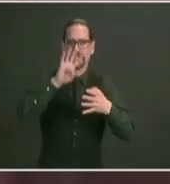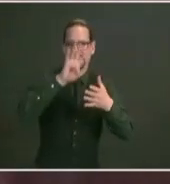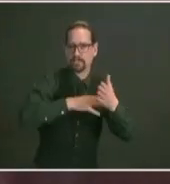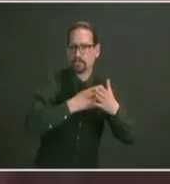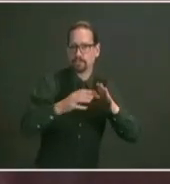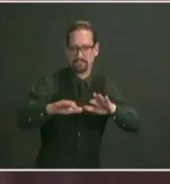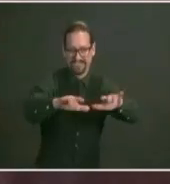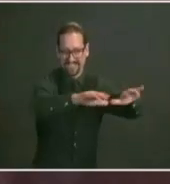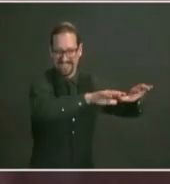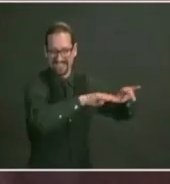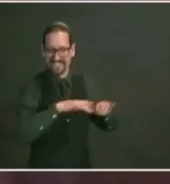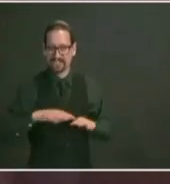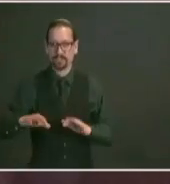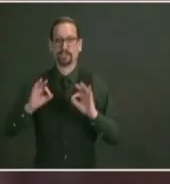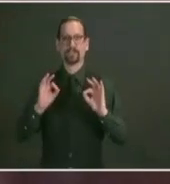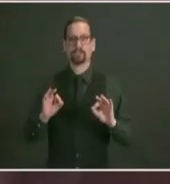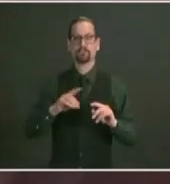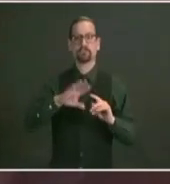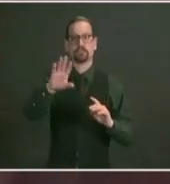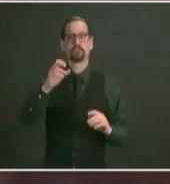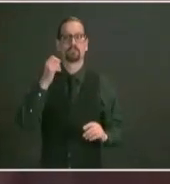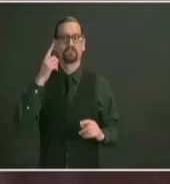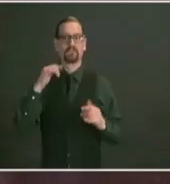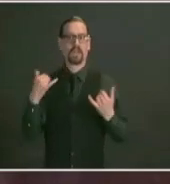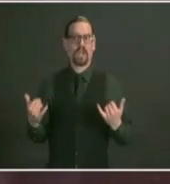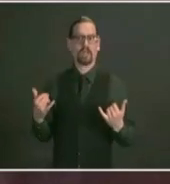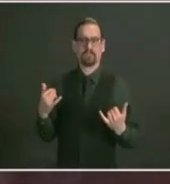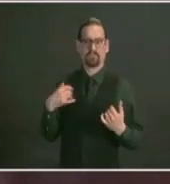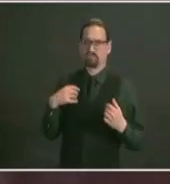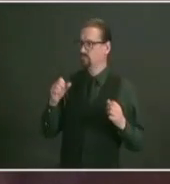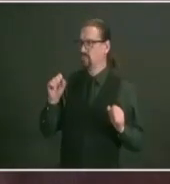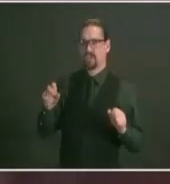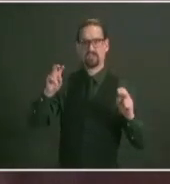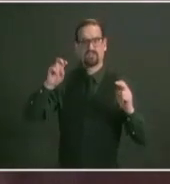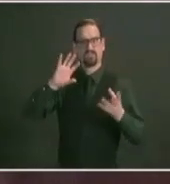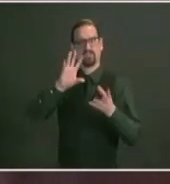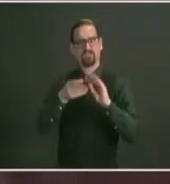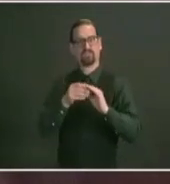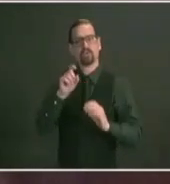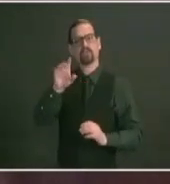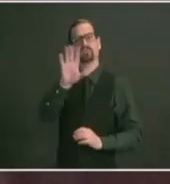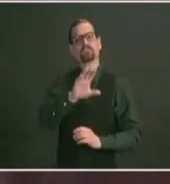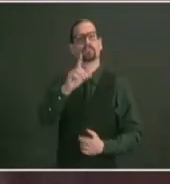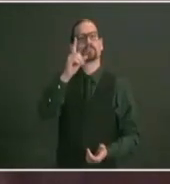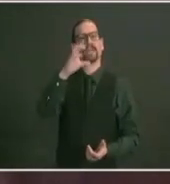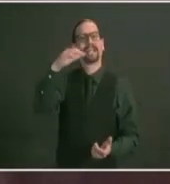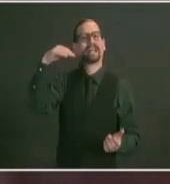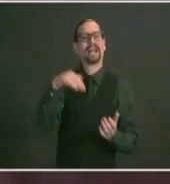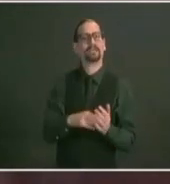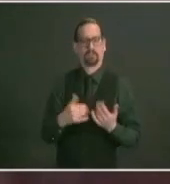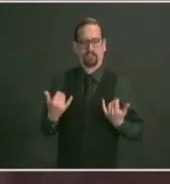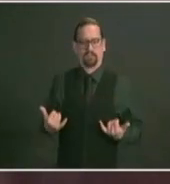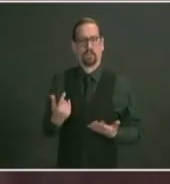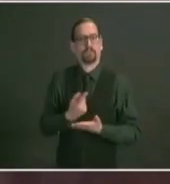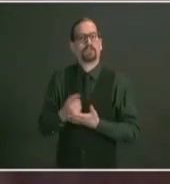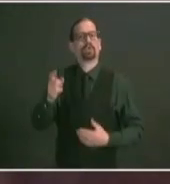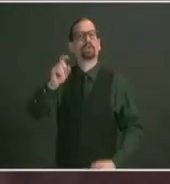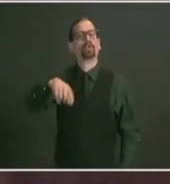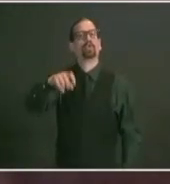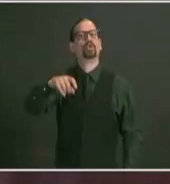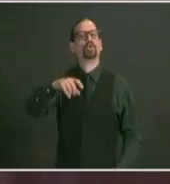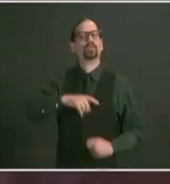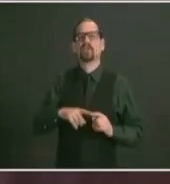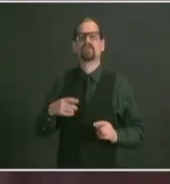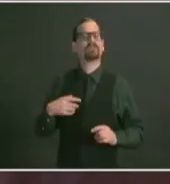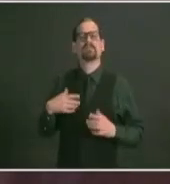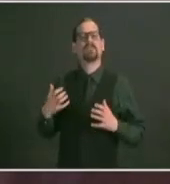we're planning and anticipate to be able to push that number up to 160 000 doses per week by the